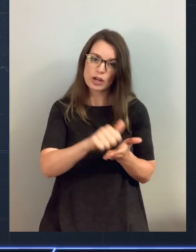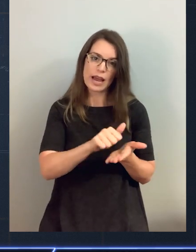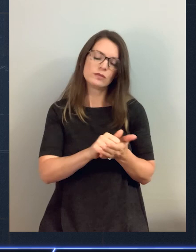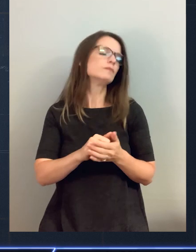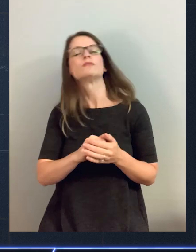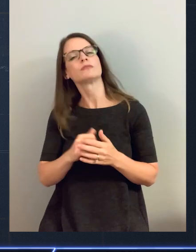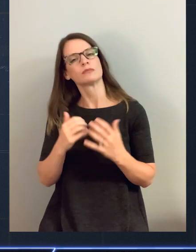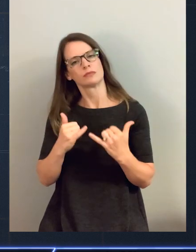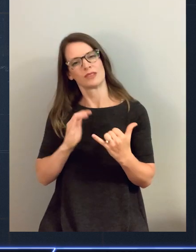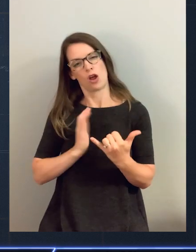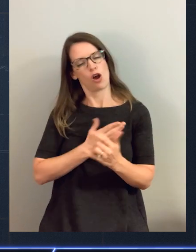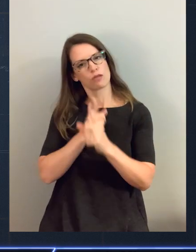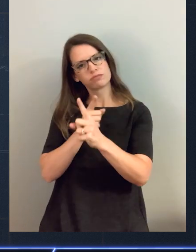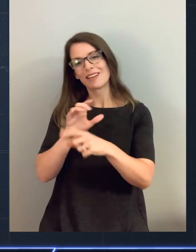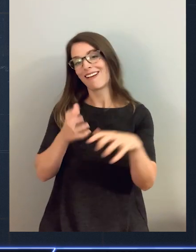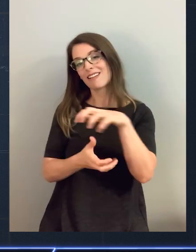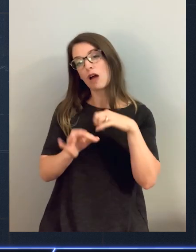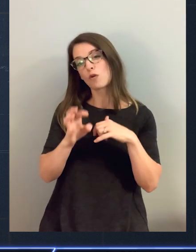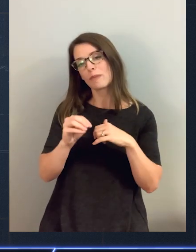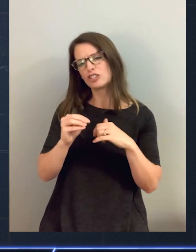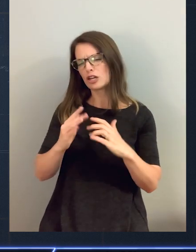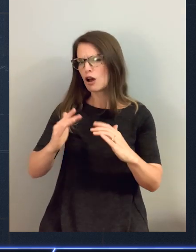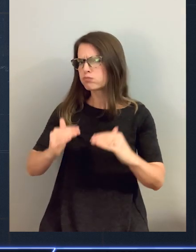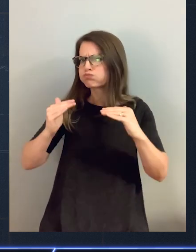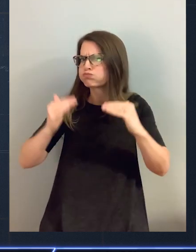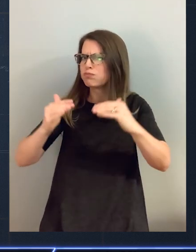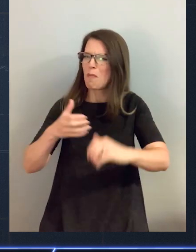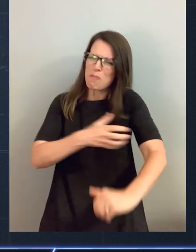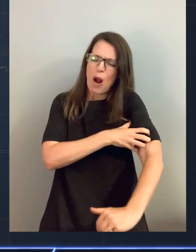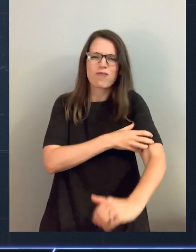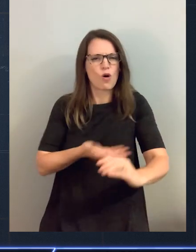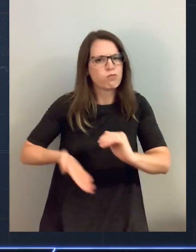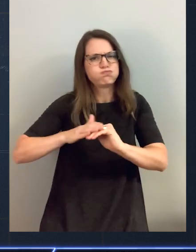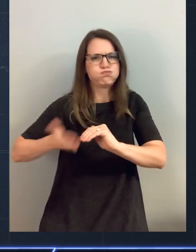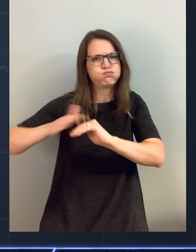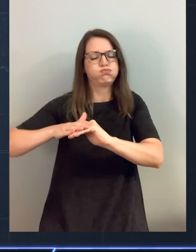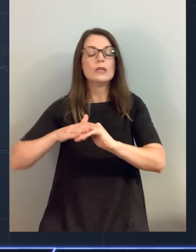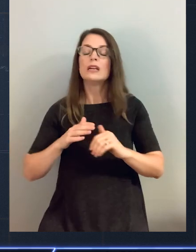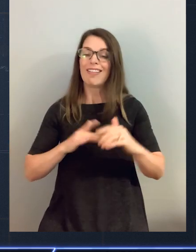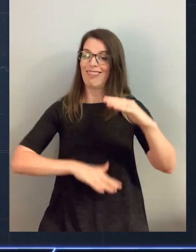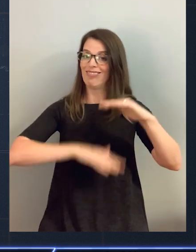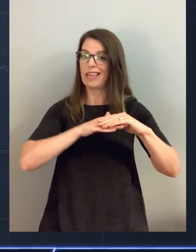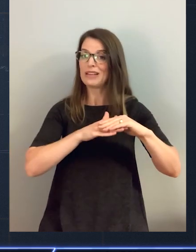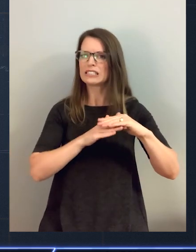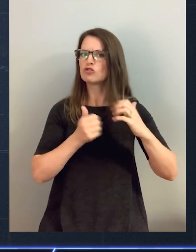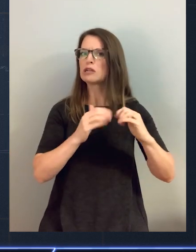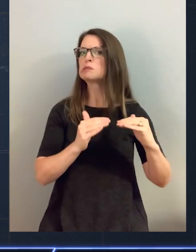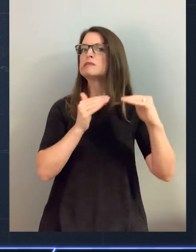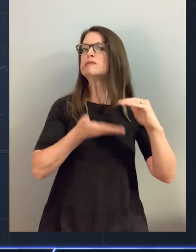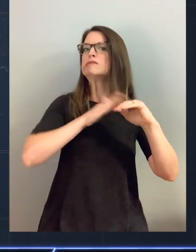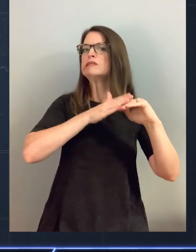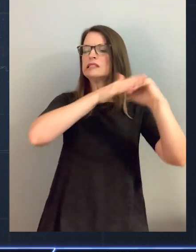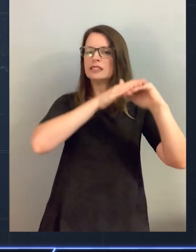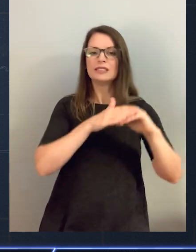We continue to work to make CloudFormation more and more powerful and to keep raising the limits. In recent history, we've raised a couple other